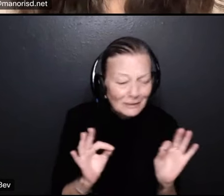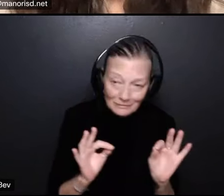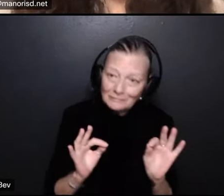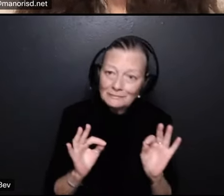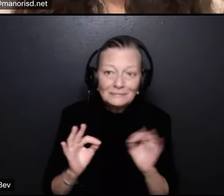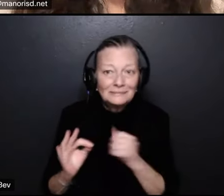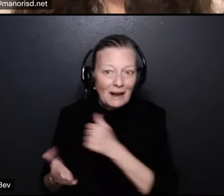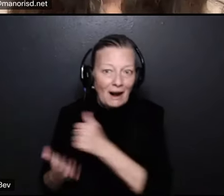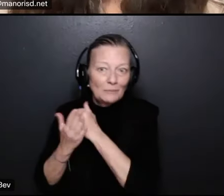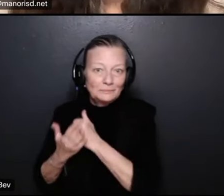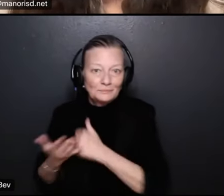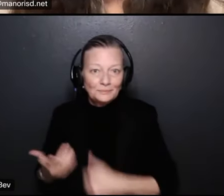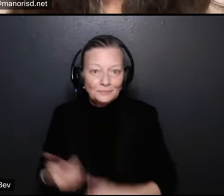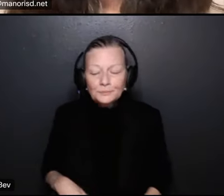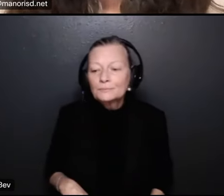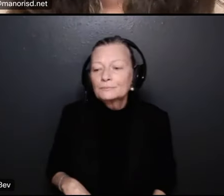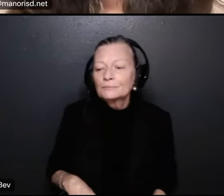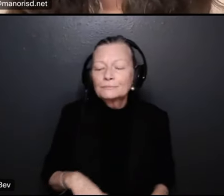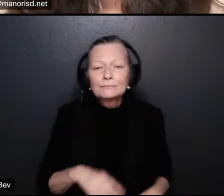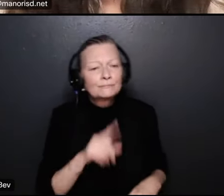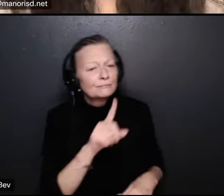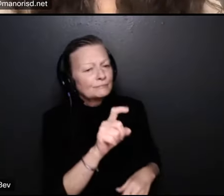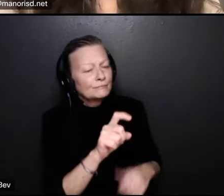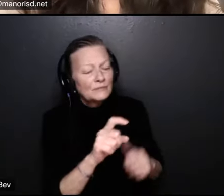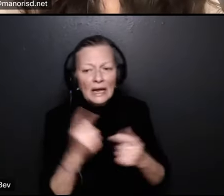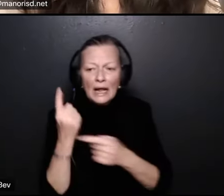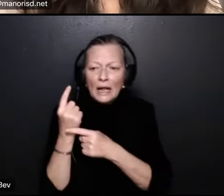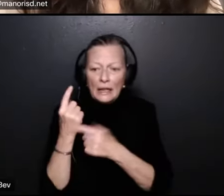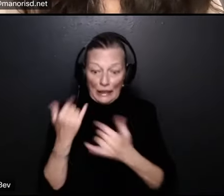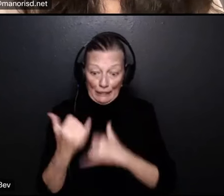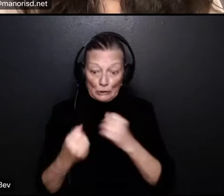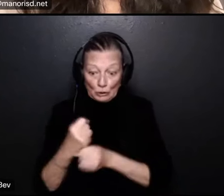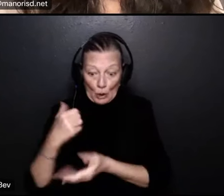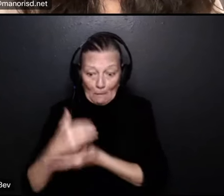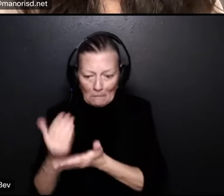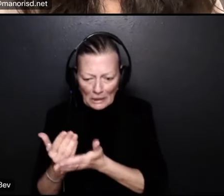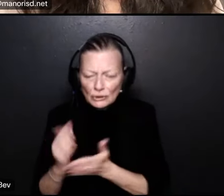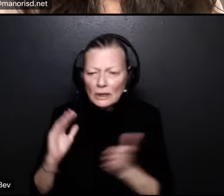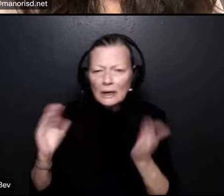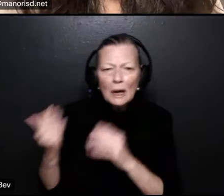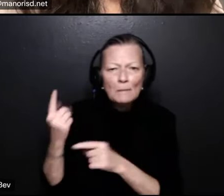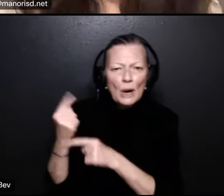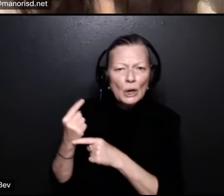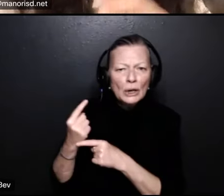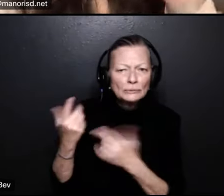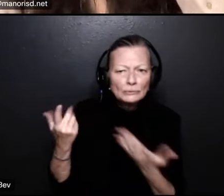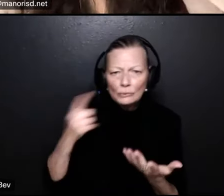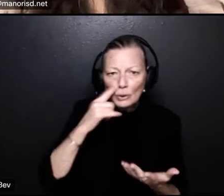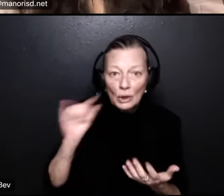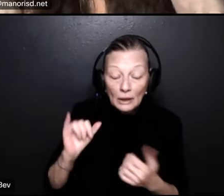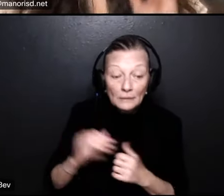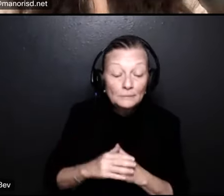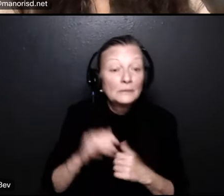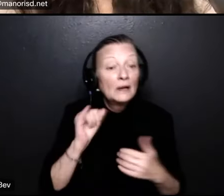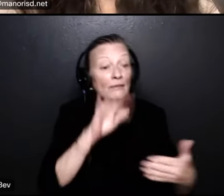yeah how does this year's budget compare to last year's budget well you know some of the graphs showed some of those comparisons